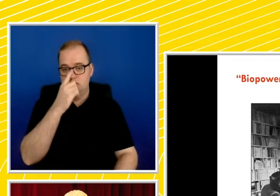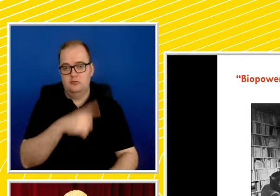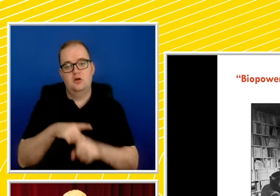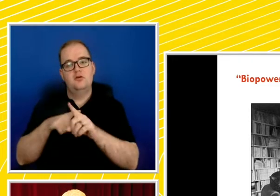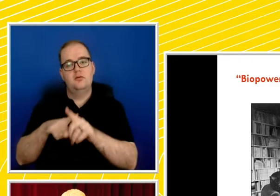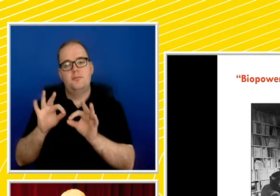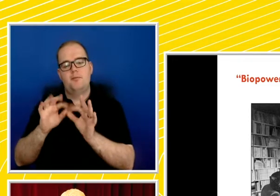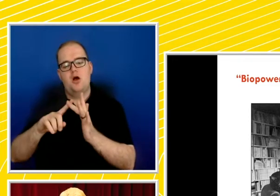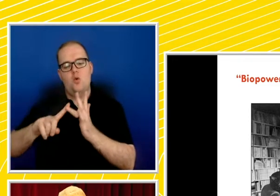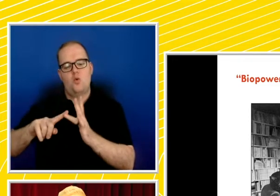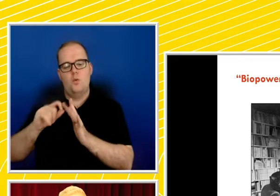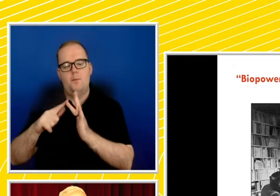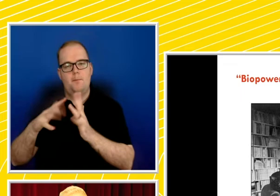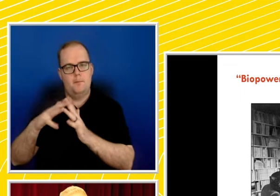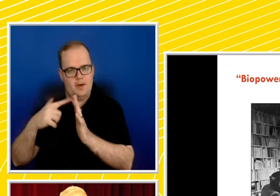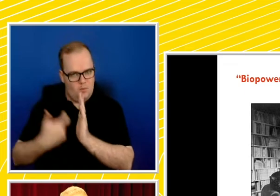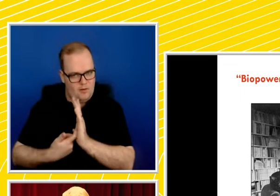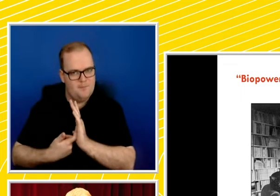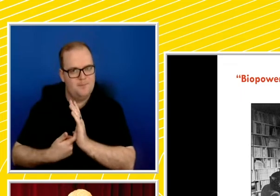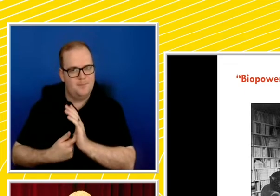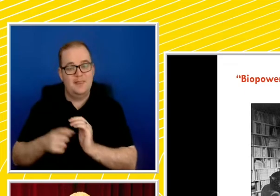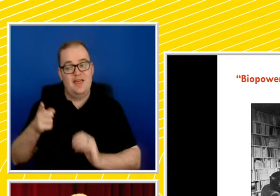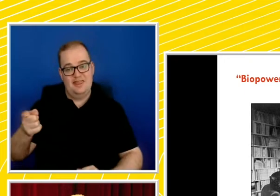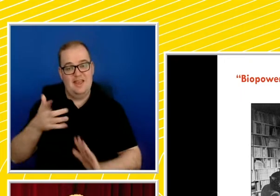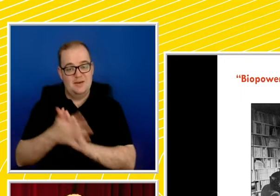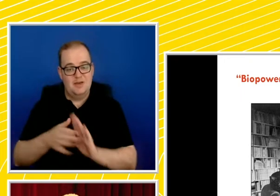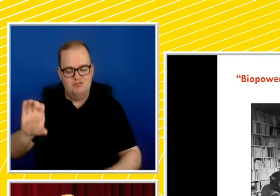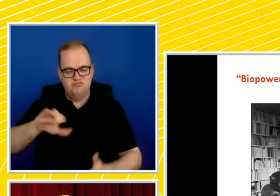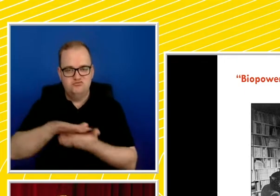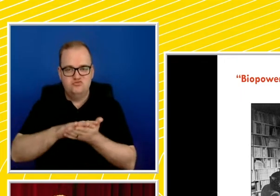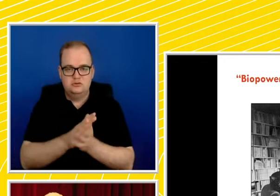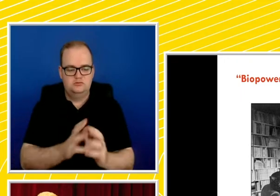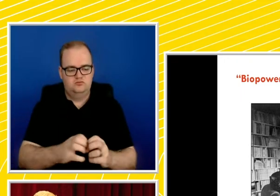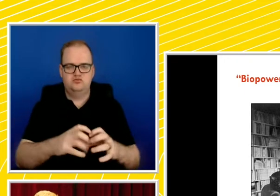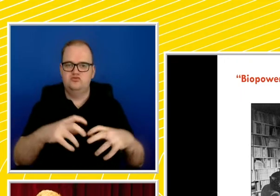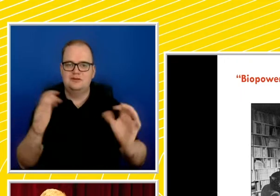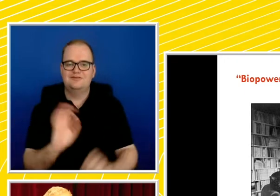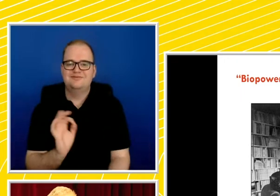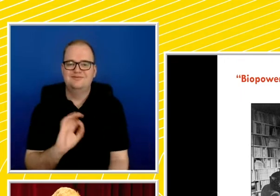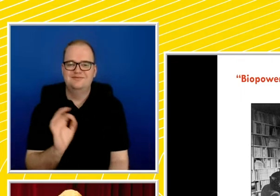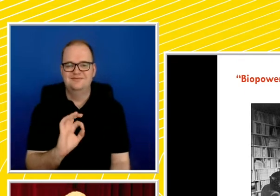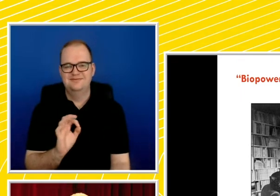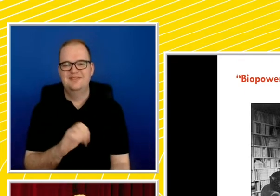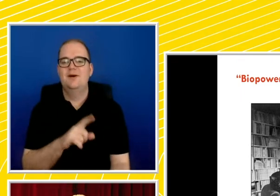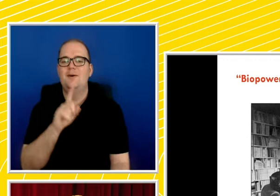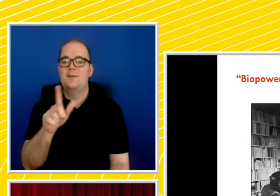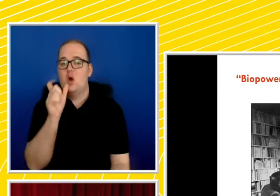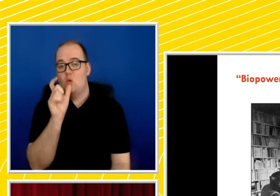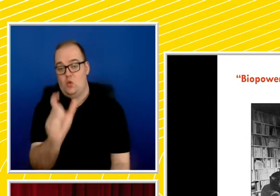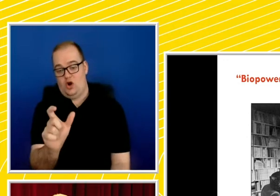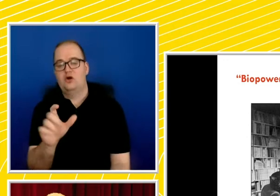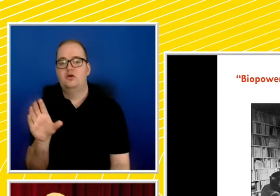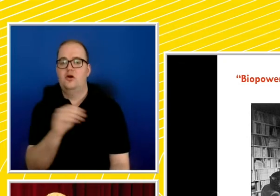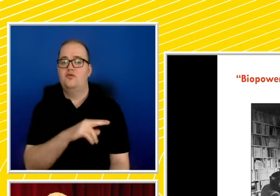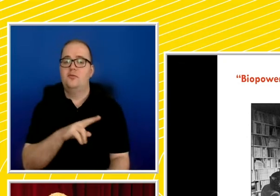Now, it's not a detergent, as the name might suggest, but rather a term that first emerges in the later works of Foucault,